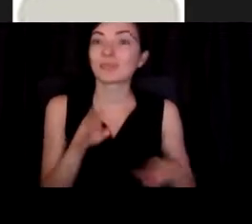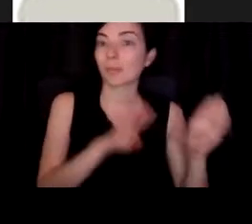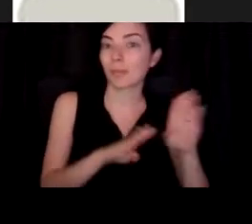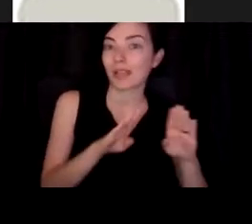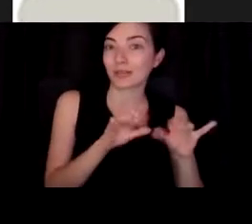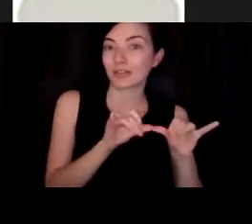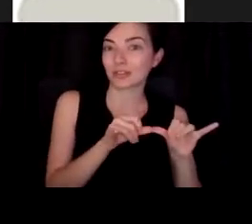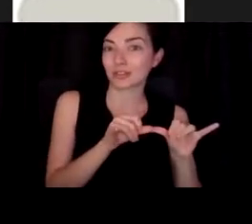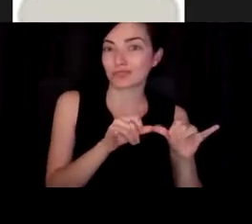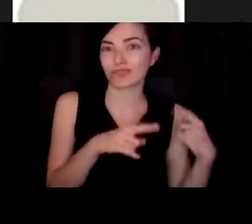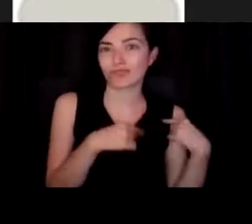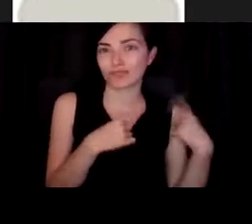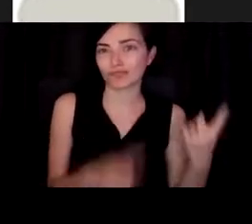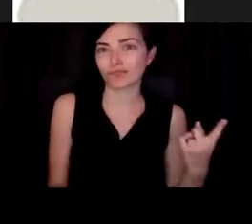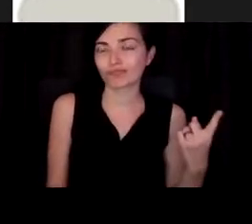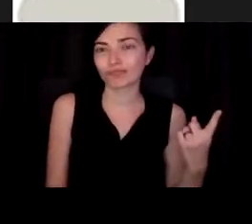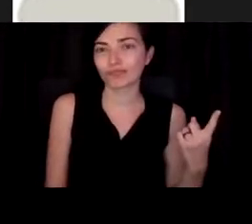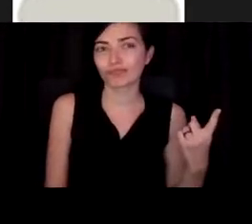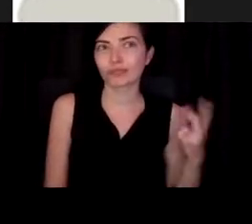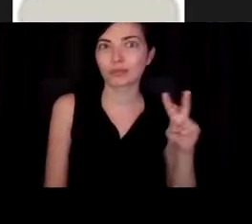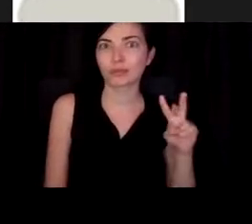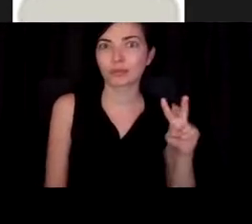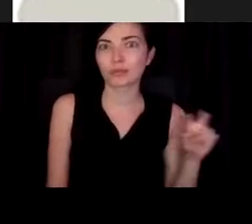here. We've been around since 2010.